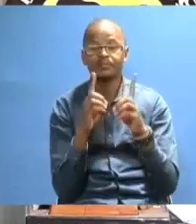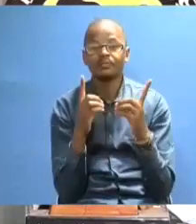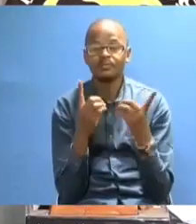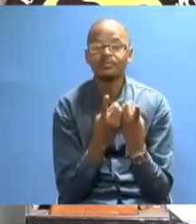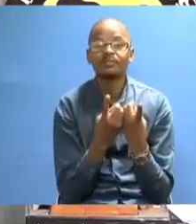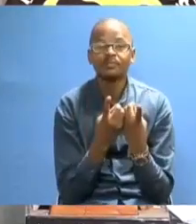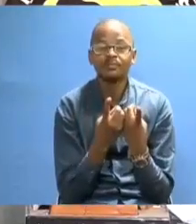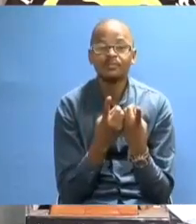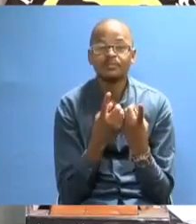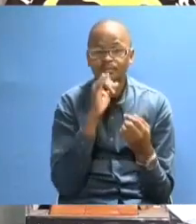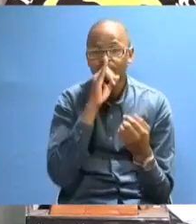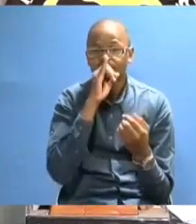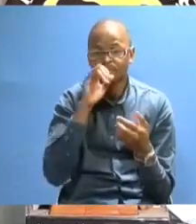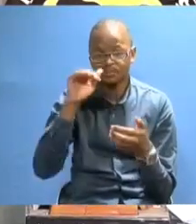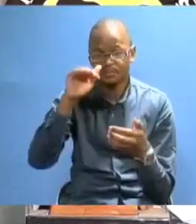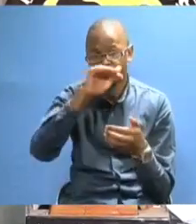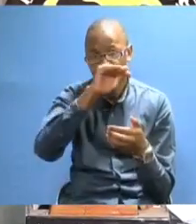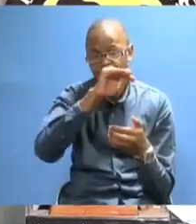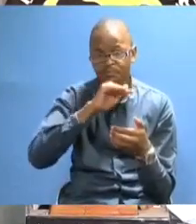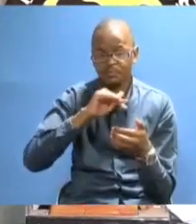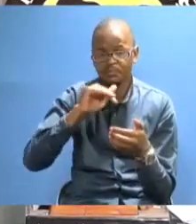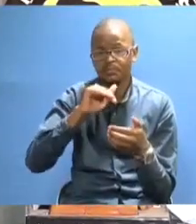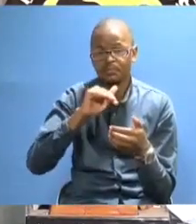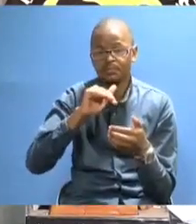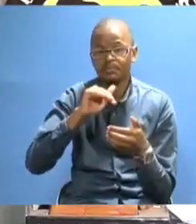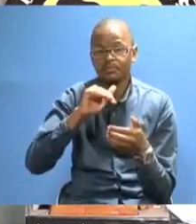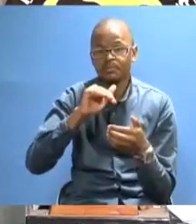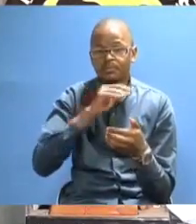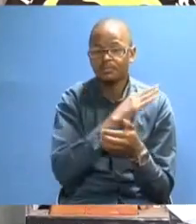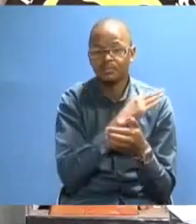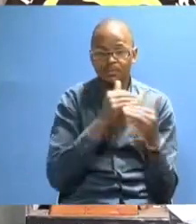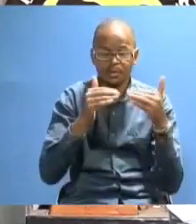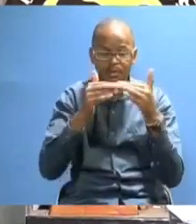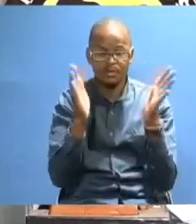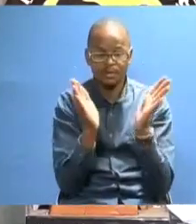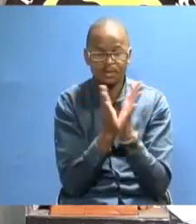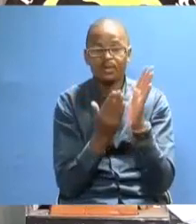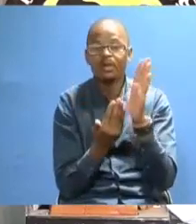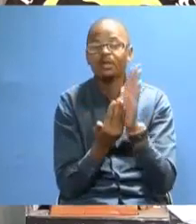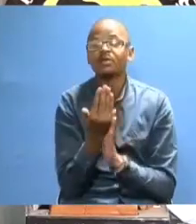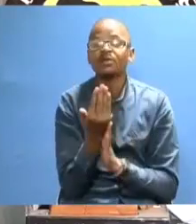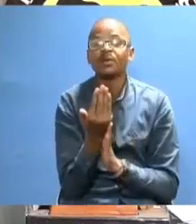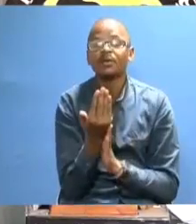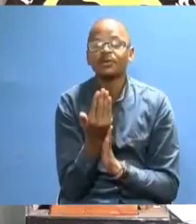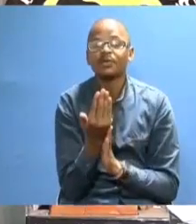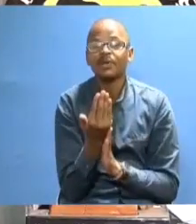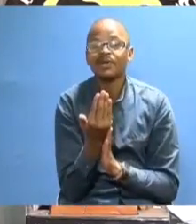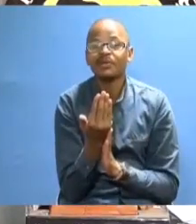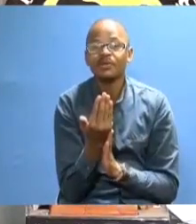of the departments, is Department of Environmental Studies and Community Development,